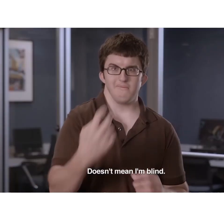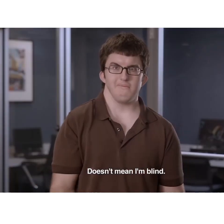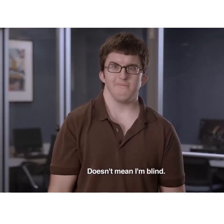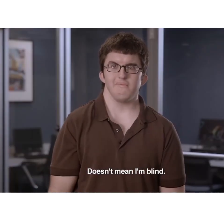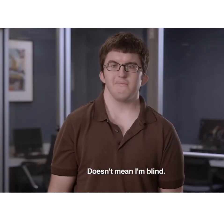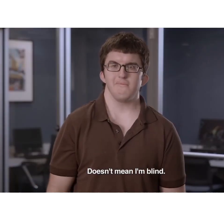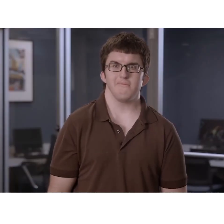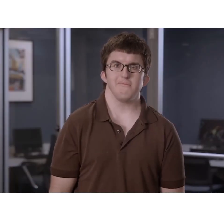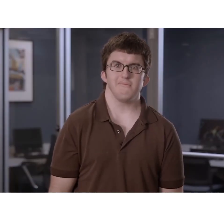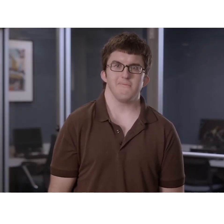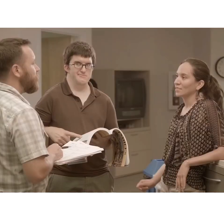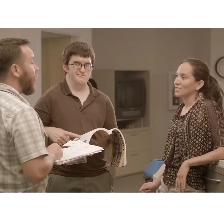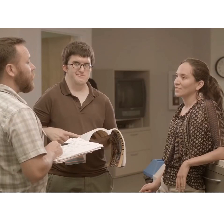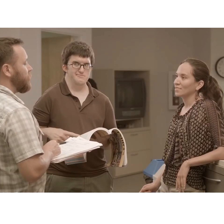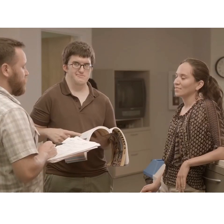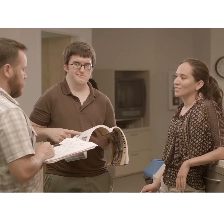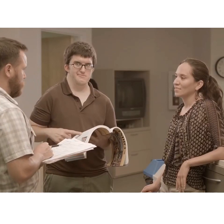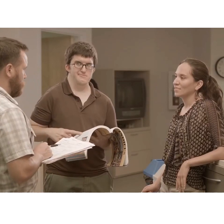...doesn't mean I'm blind.